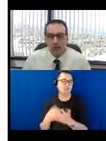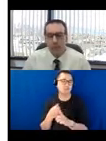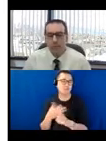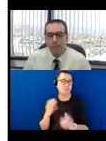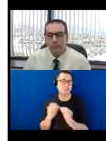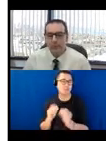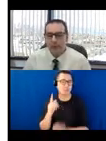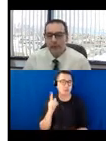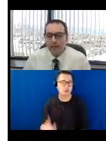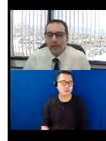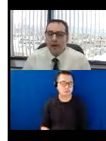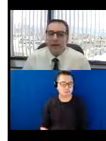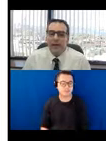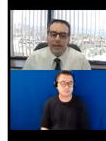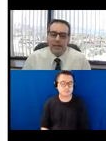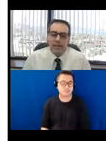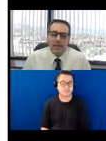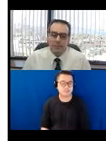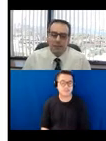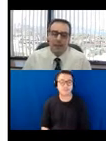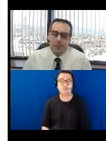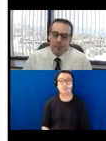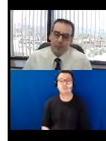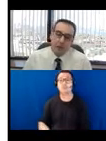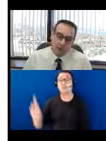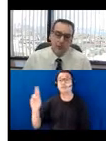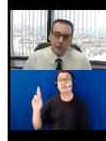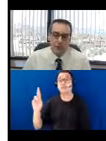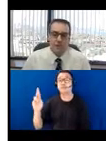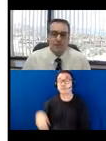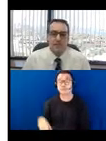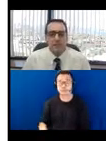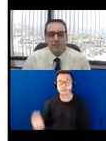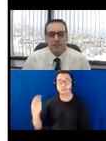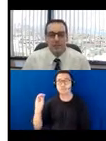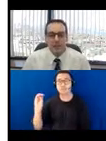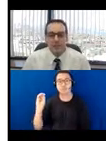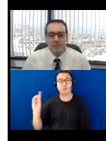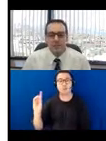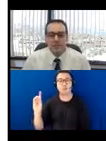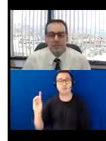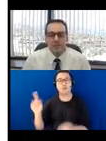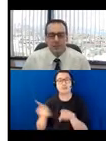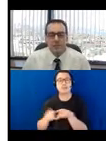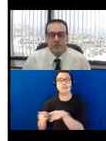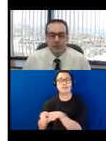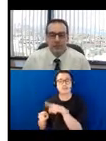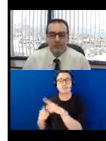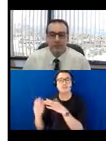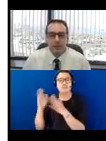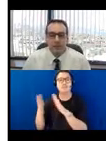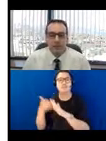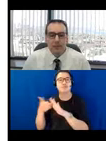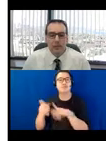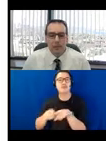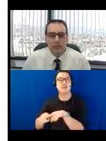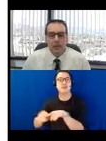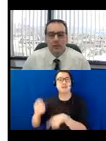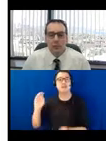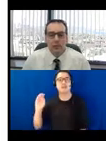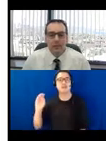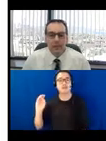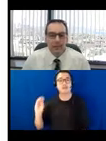later on. Our ADA, I'm sorry, MOD also serves as the municipality as the Massachusetts affiliate to the